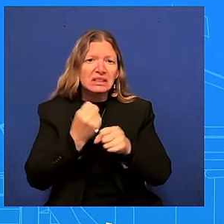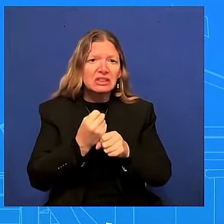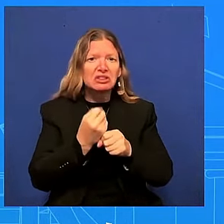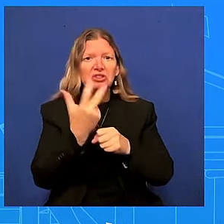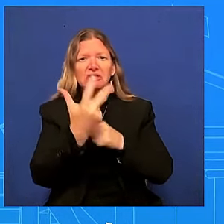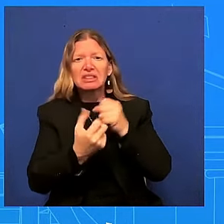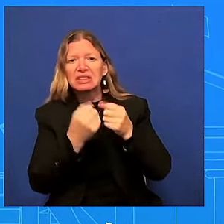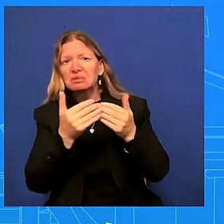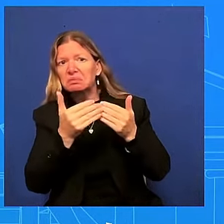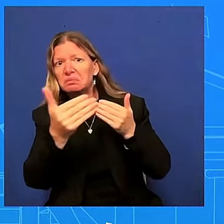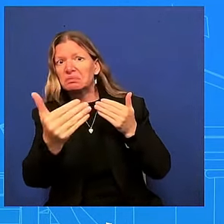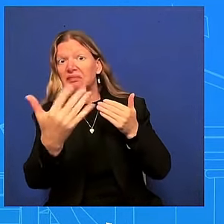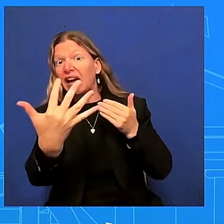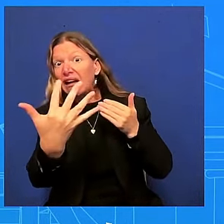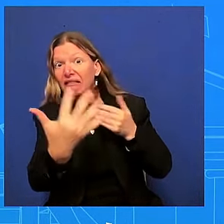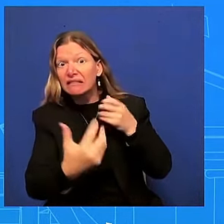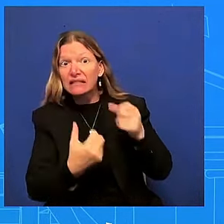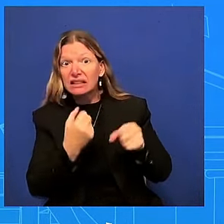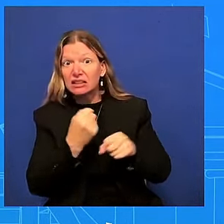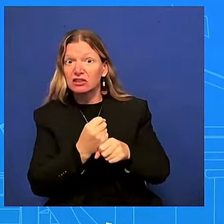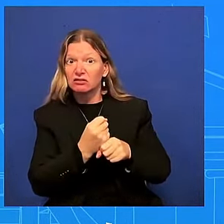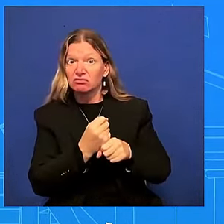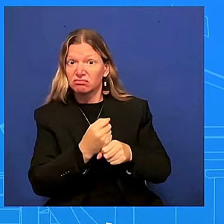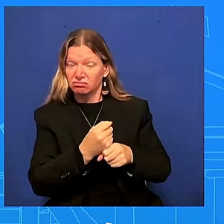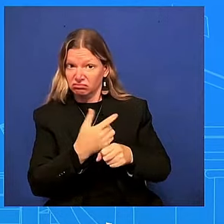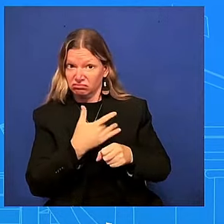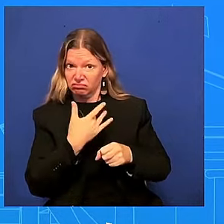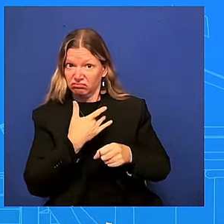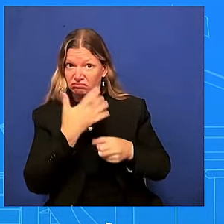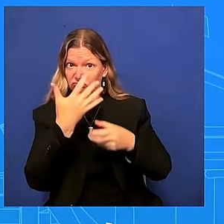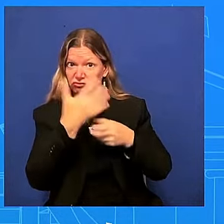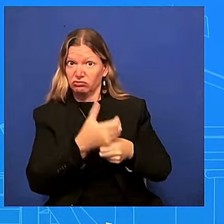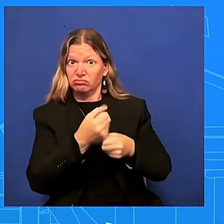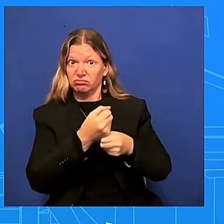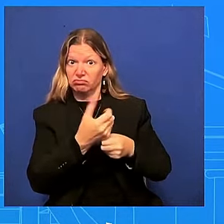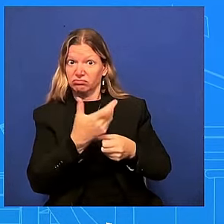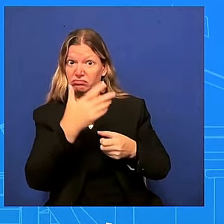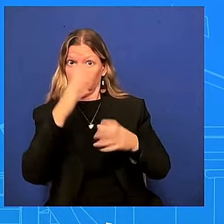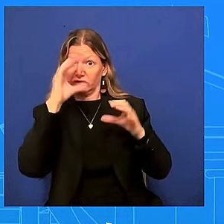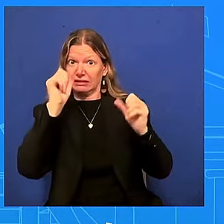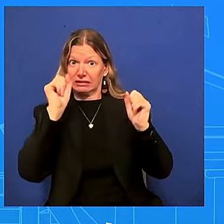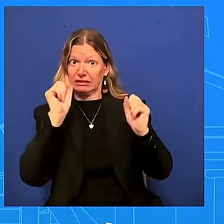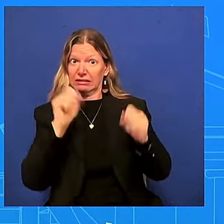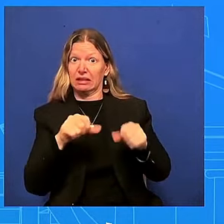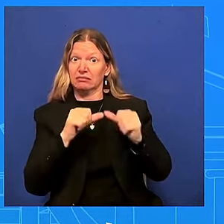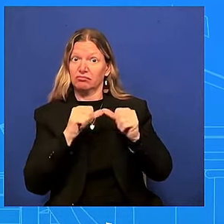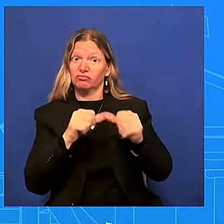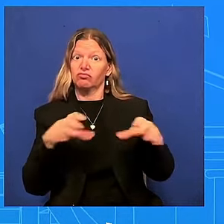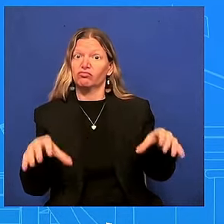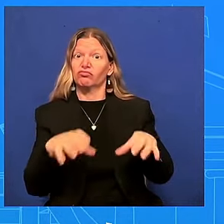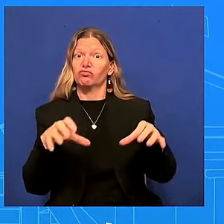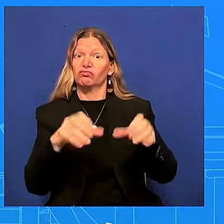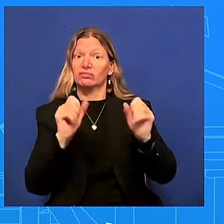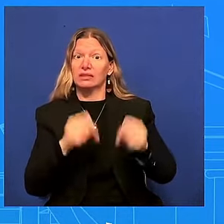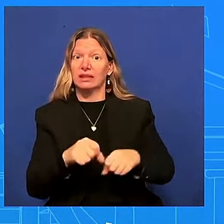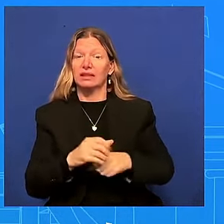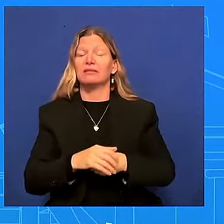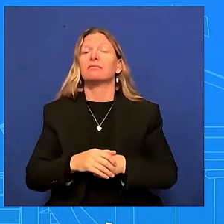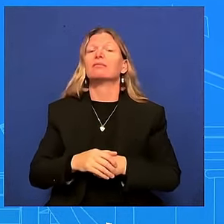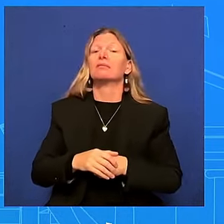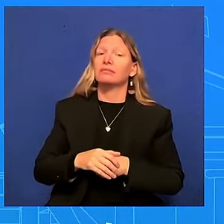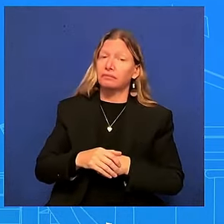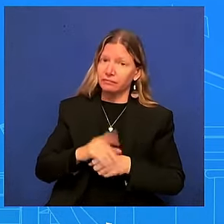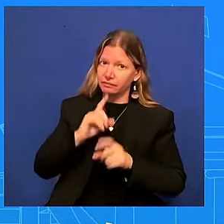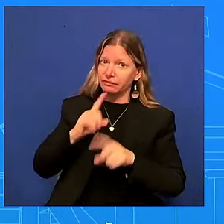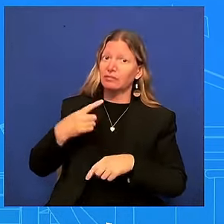is able to continue to deliver and build on the unprecedented success that he's been able to do that's what we believe we believe and he believes